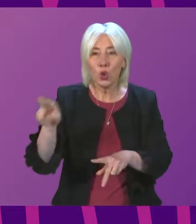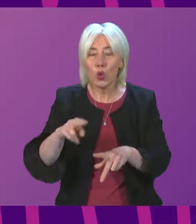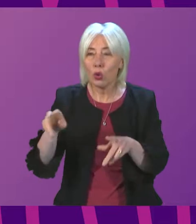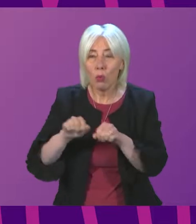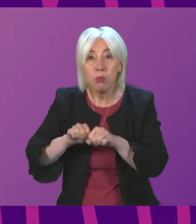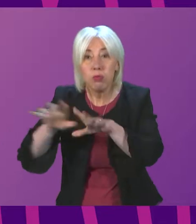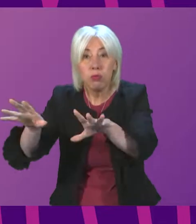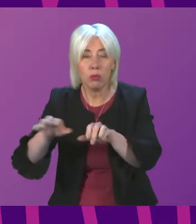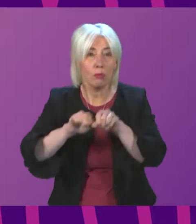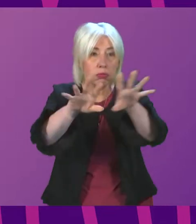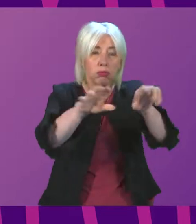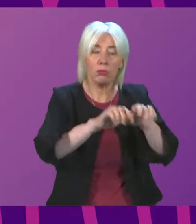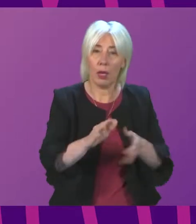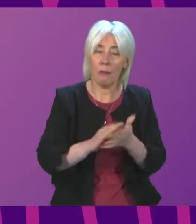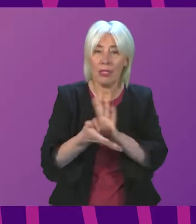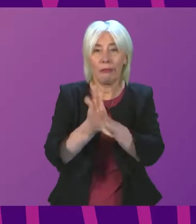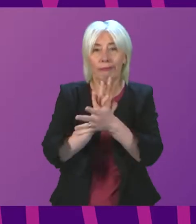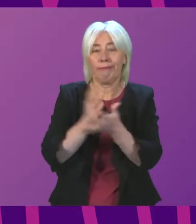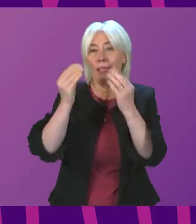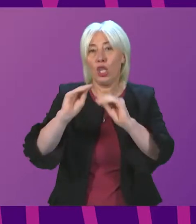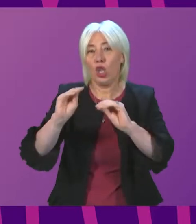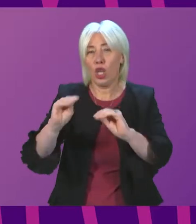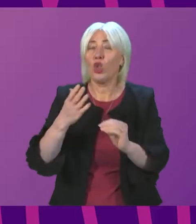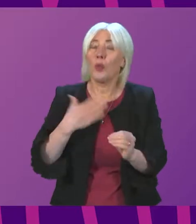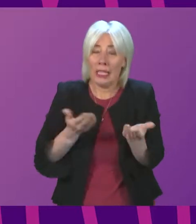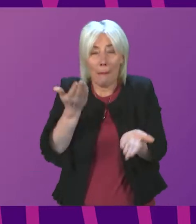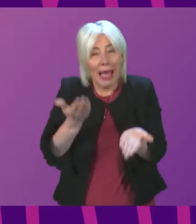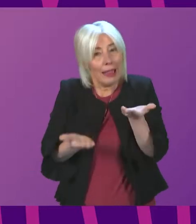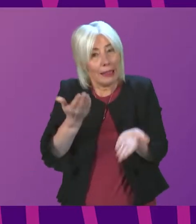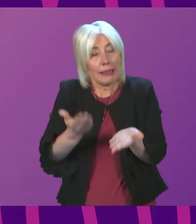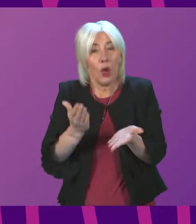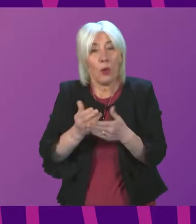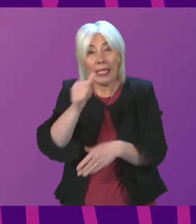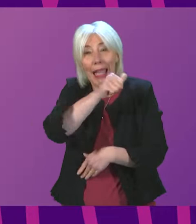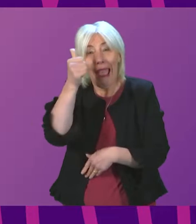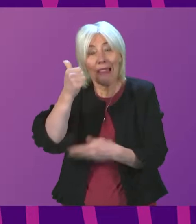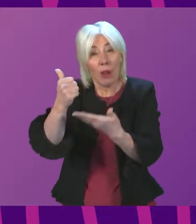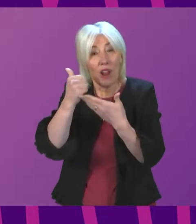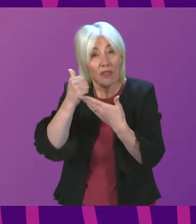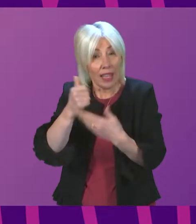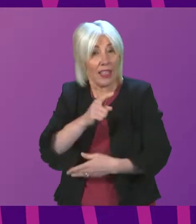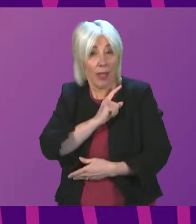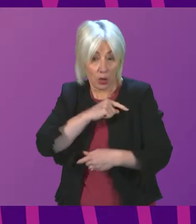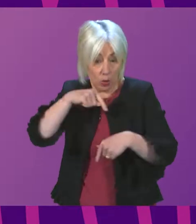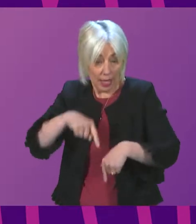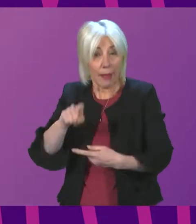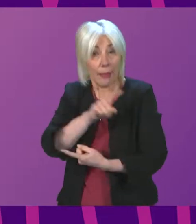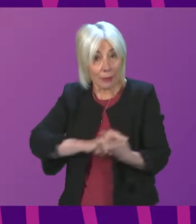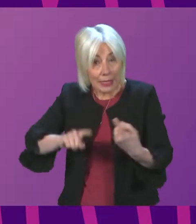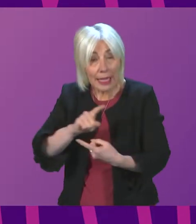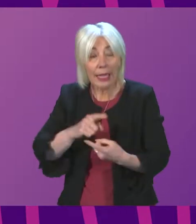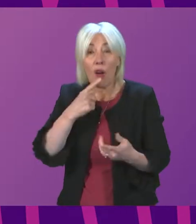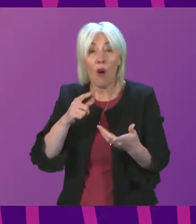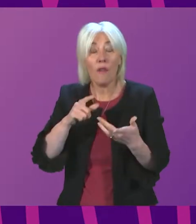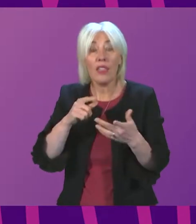of course, are disruptive to education. So we've got to get the balance right here and take expert advice as we do it. And that's why the meeting and the deliberations of the